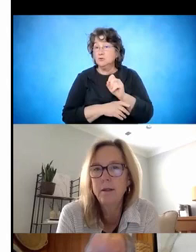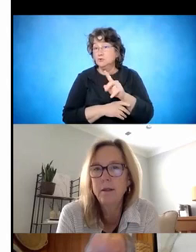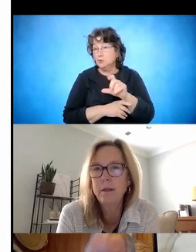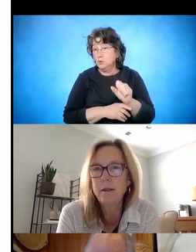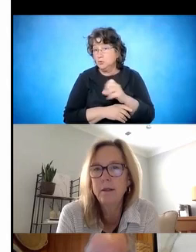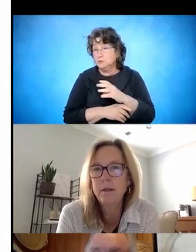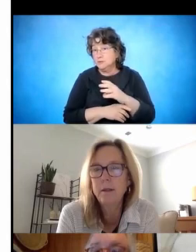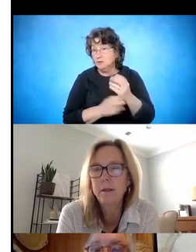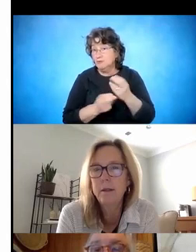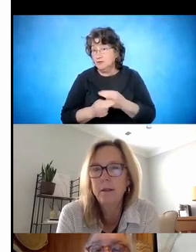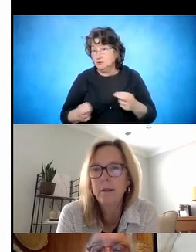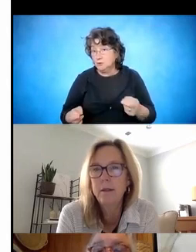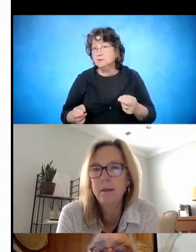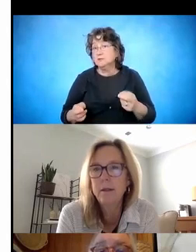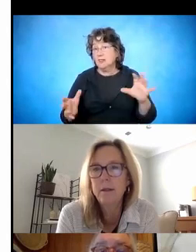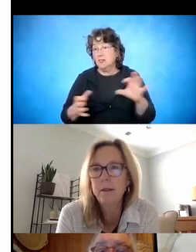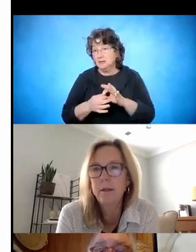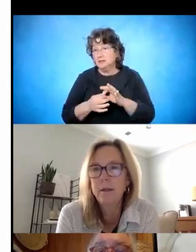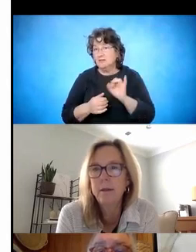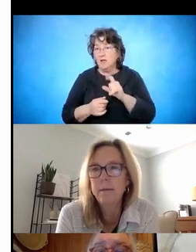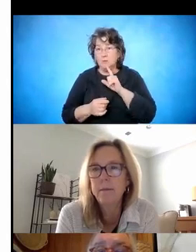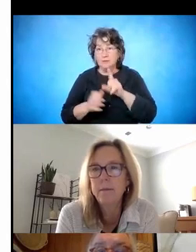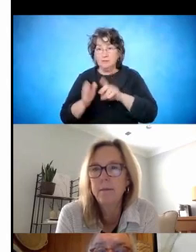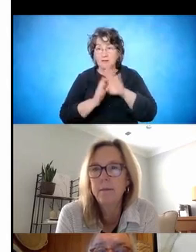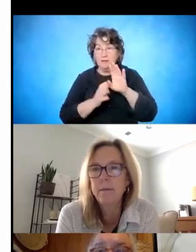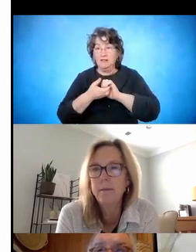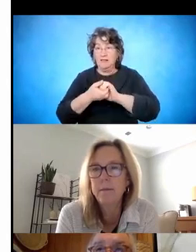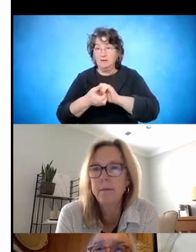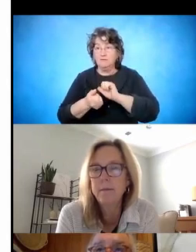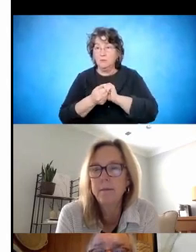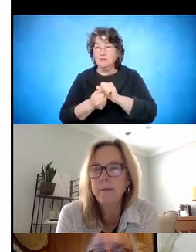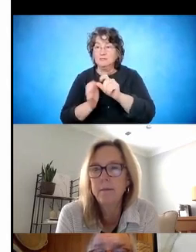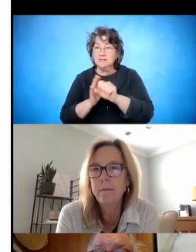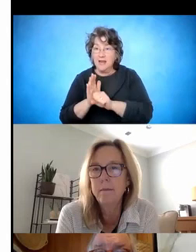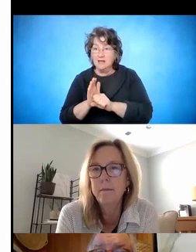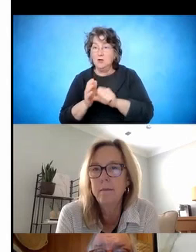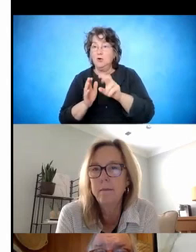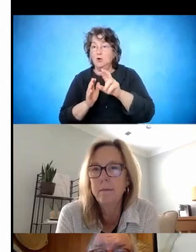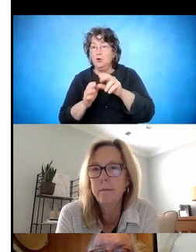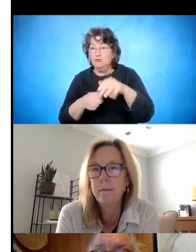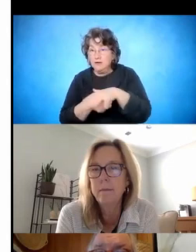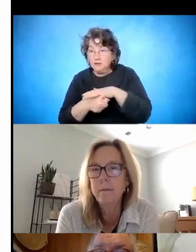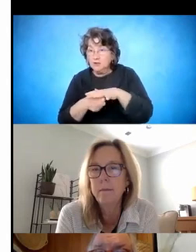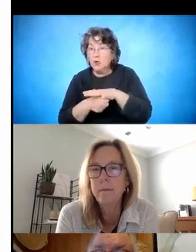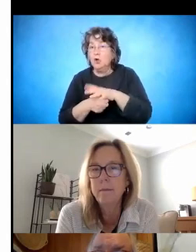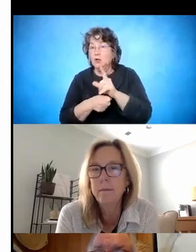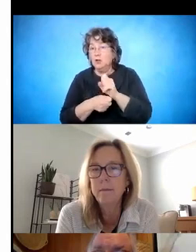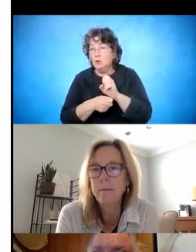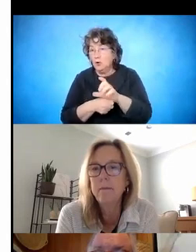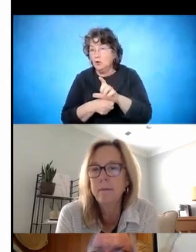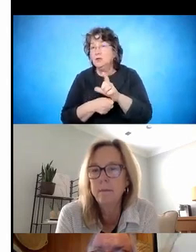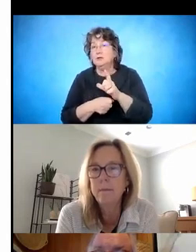collaboratively with state, regional, local, IDRS and school folks. So